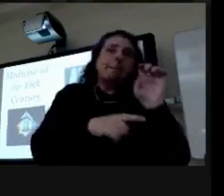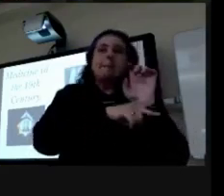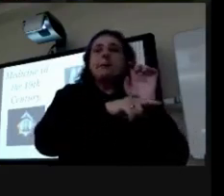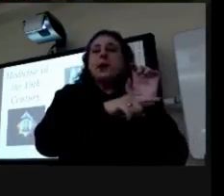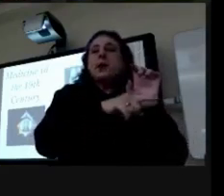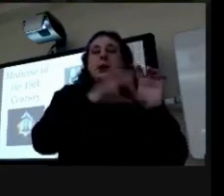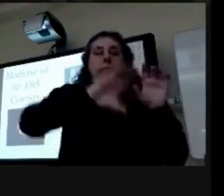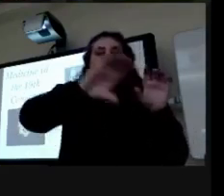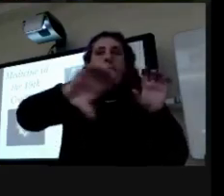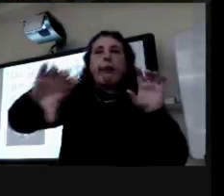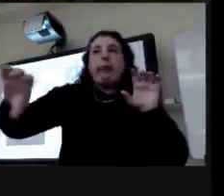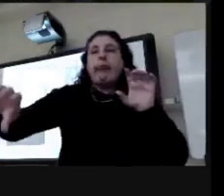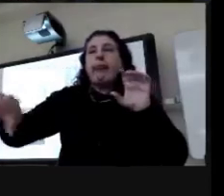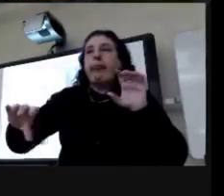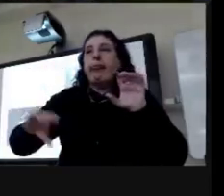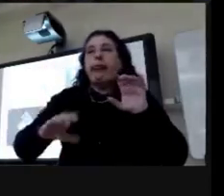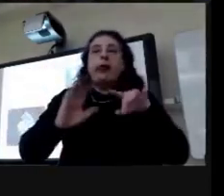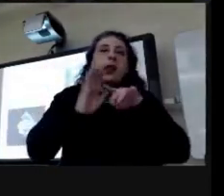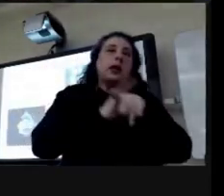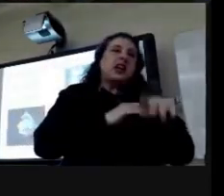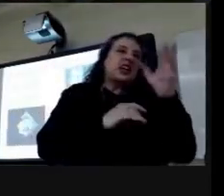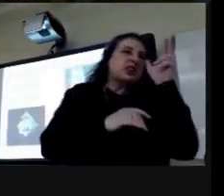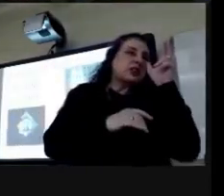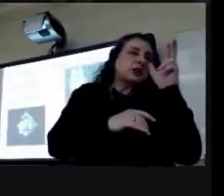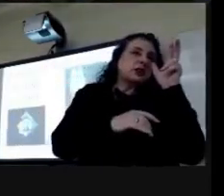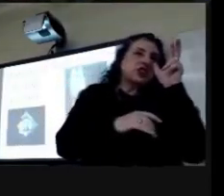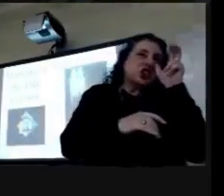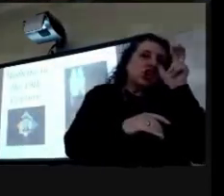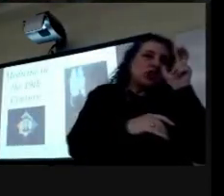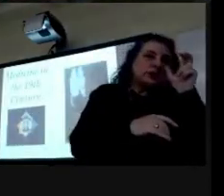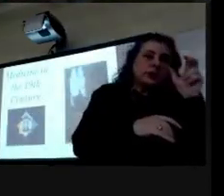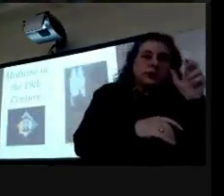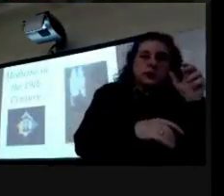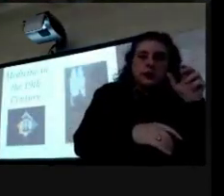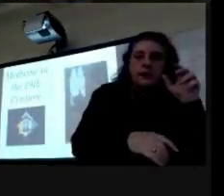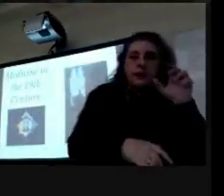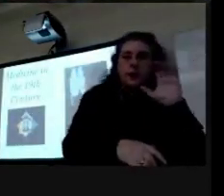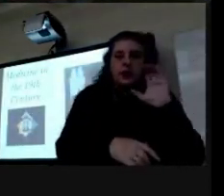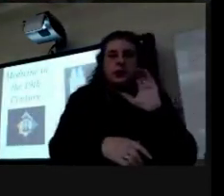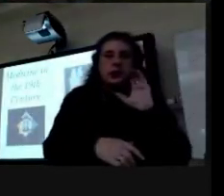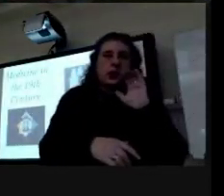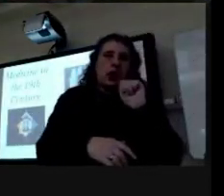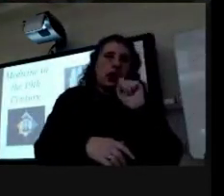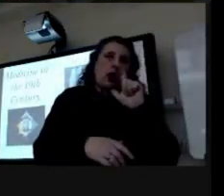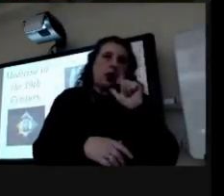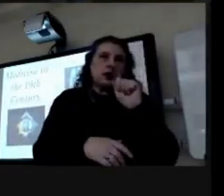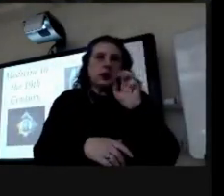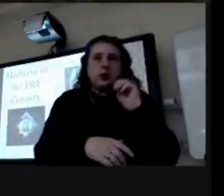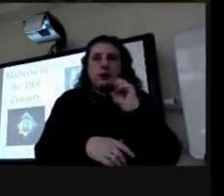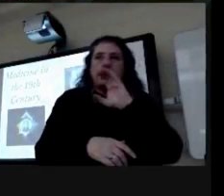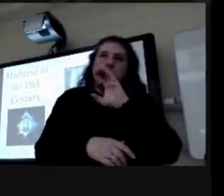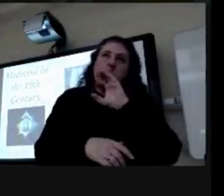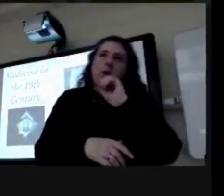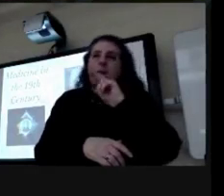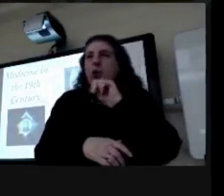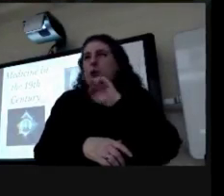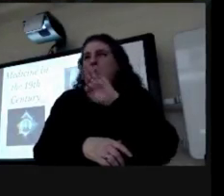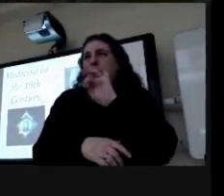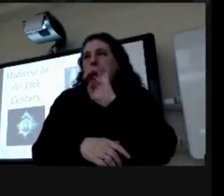um as it happens lime which is also called calcium carbonate uh does have